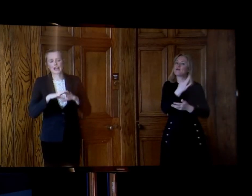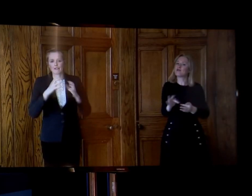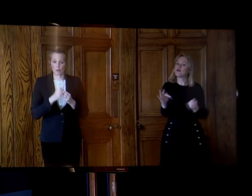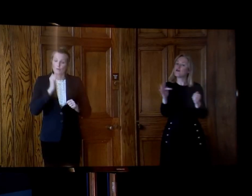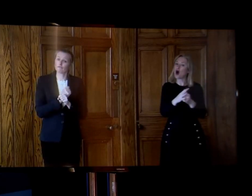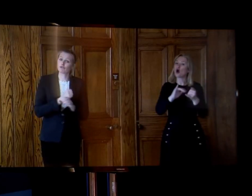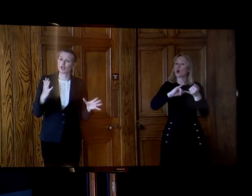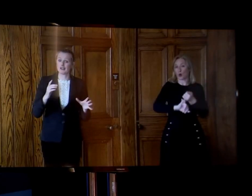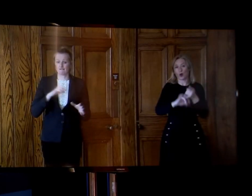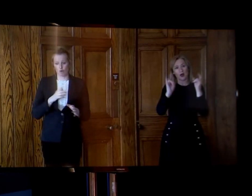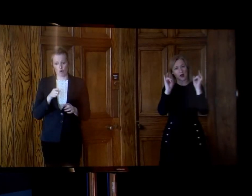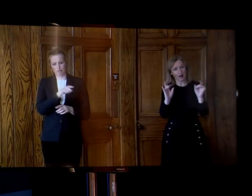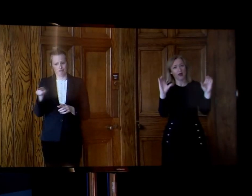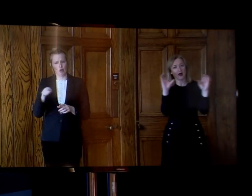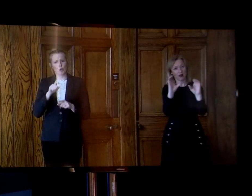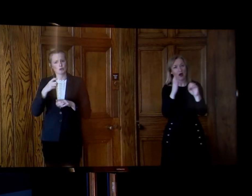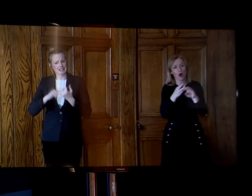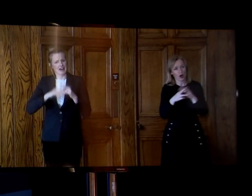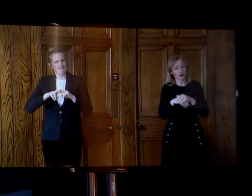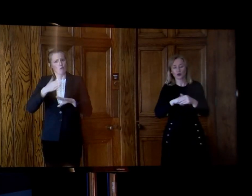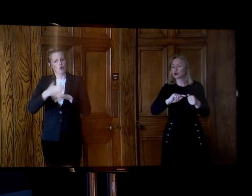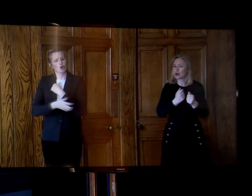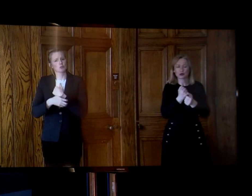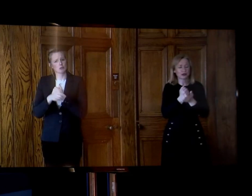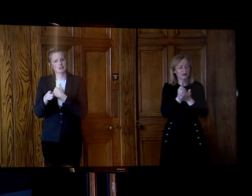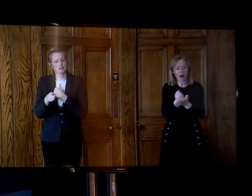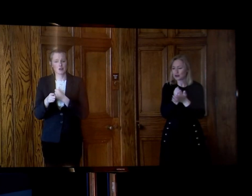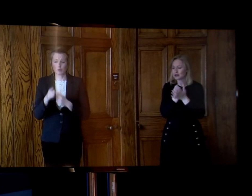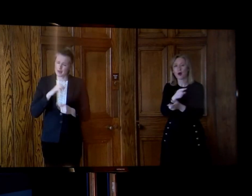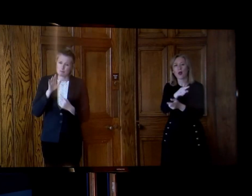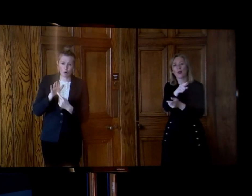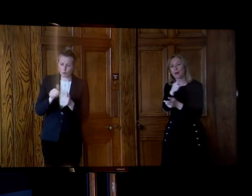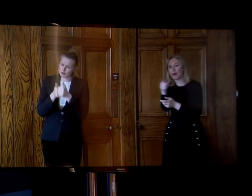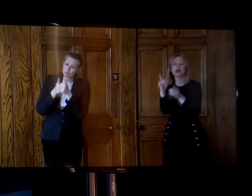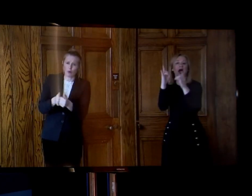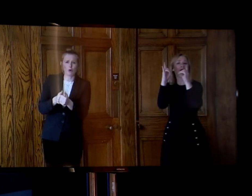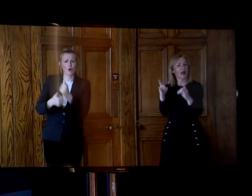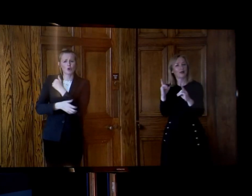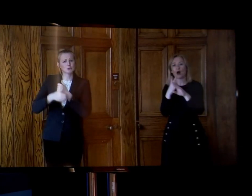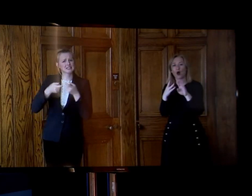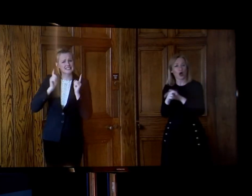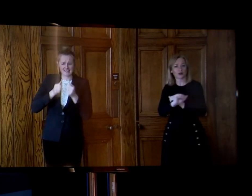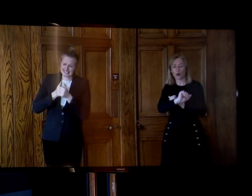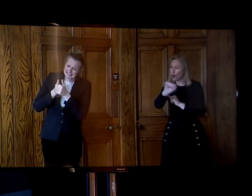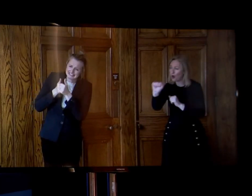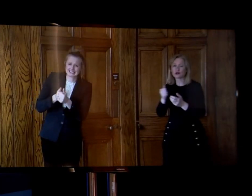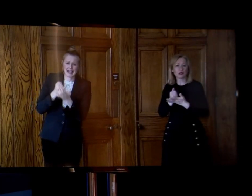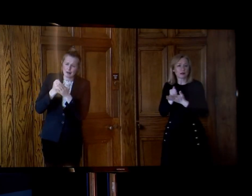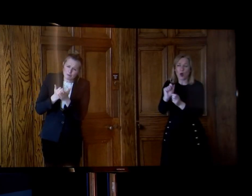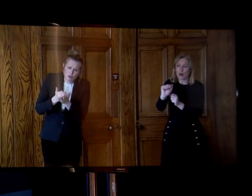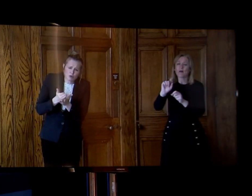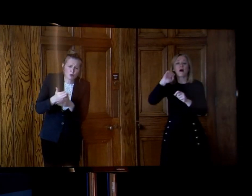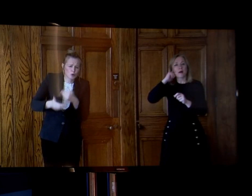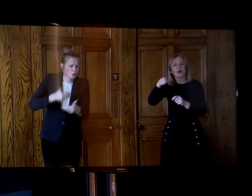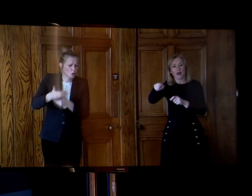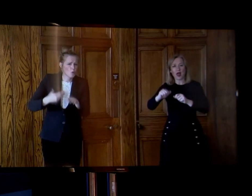Our health staff need every bit of support that we can give them to get them through this so this is a welcome measure. I am also pleased that